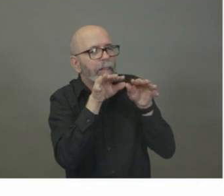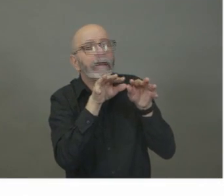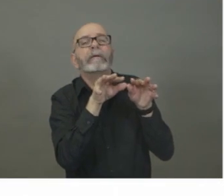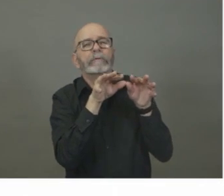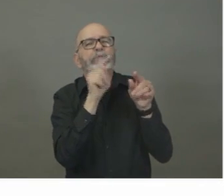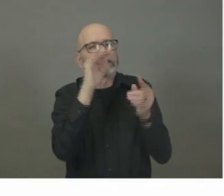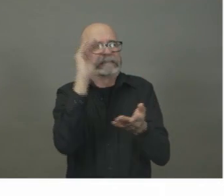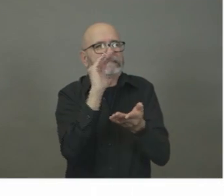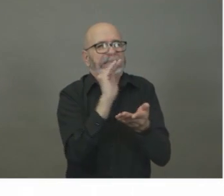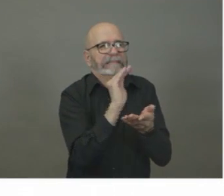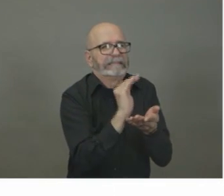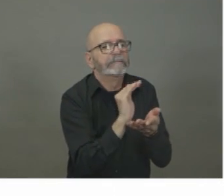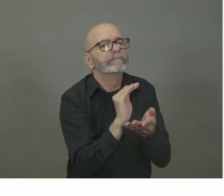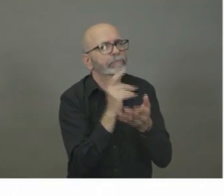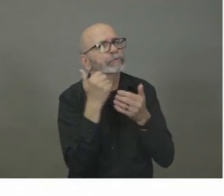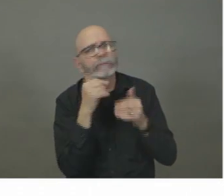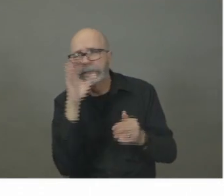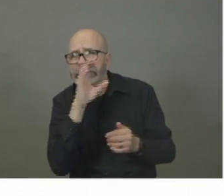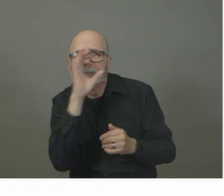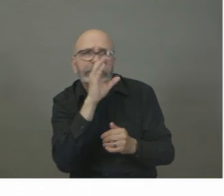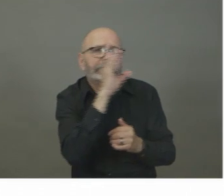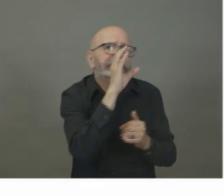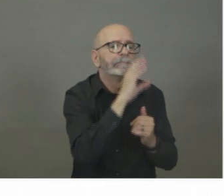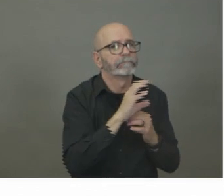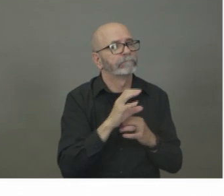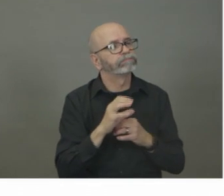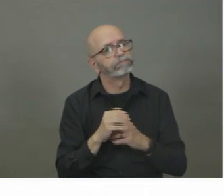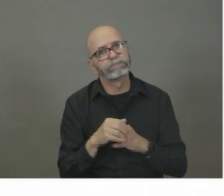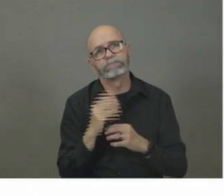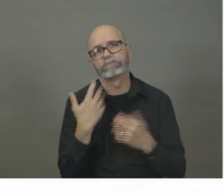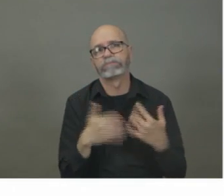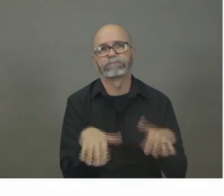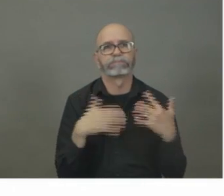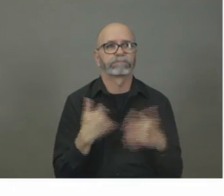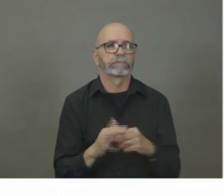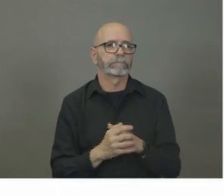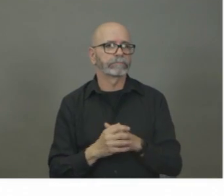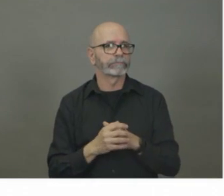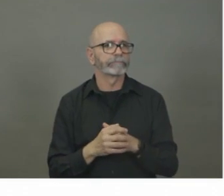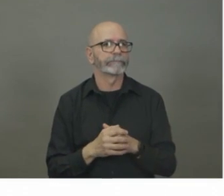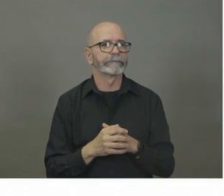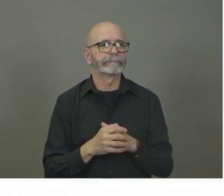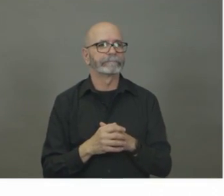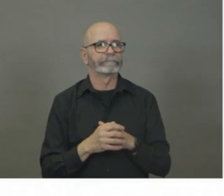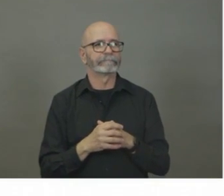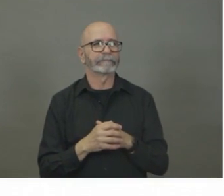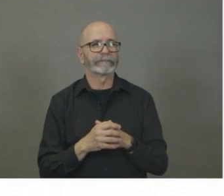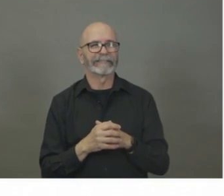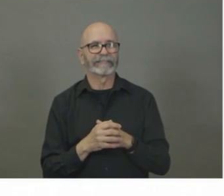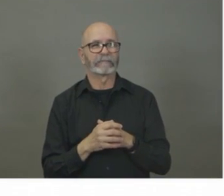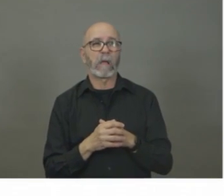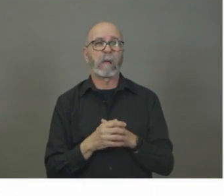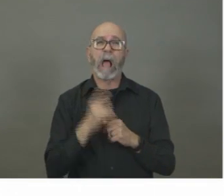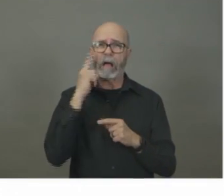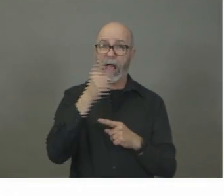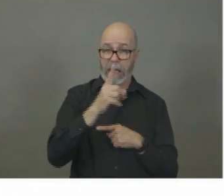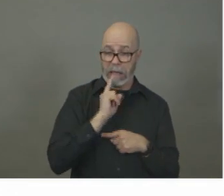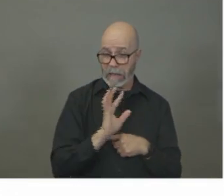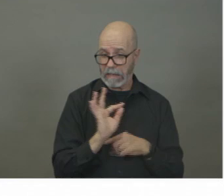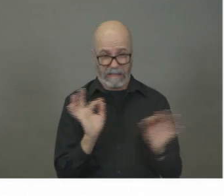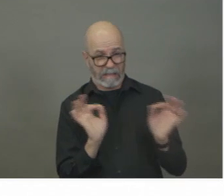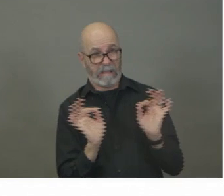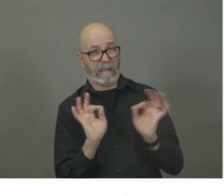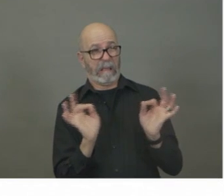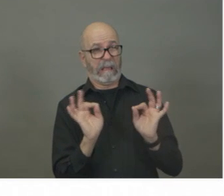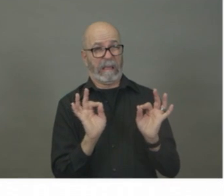those public health measures include what we do as individuals. They sound simple, but the measures of washing your